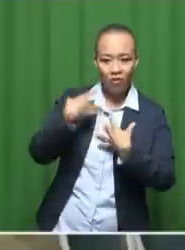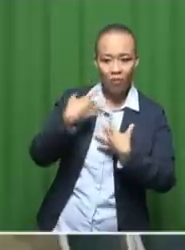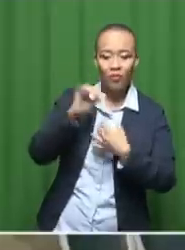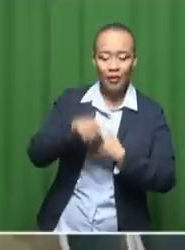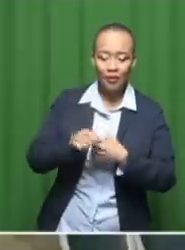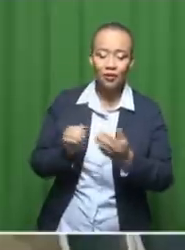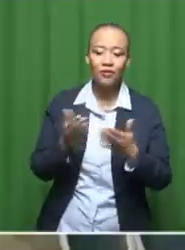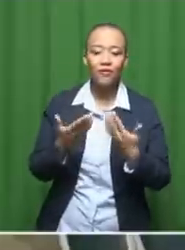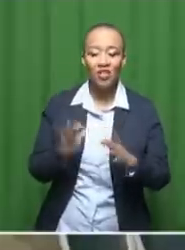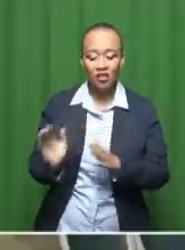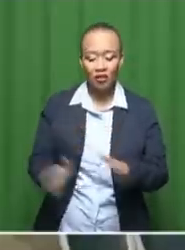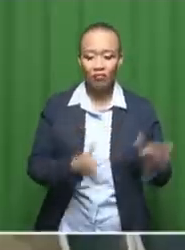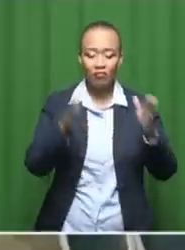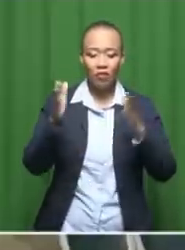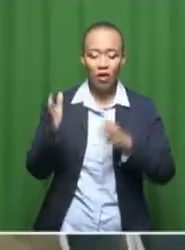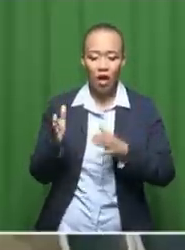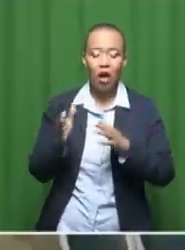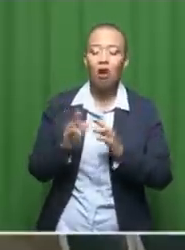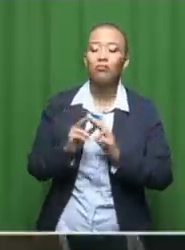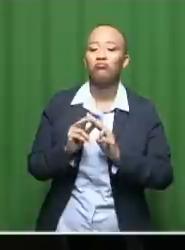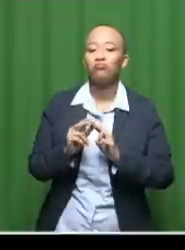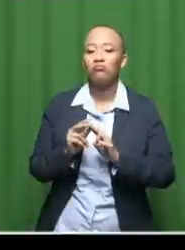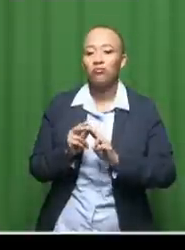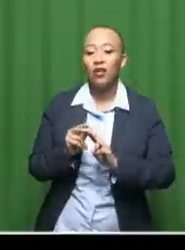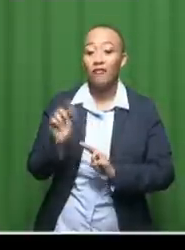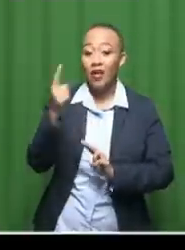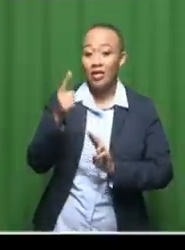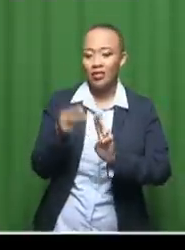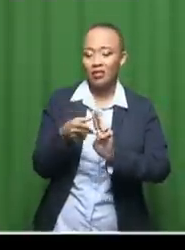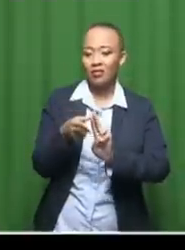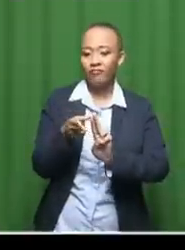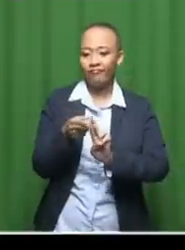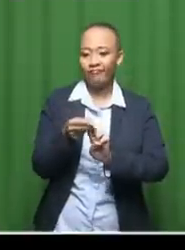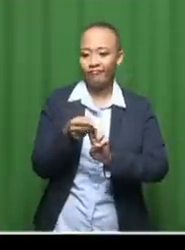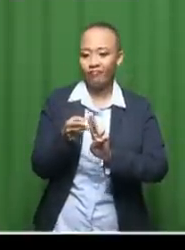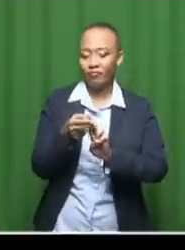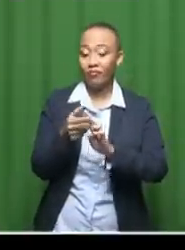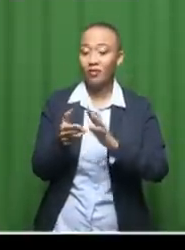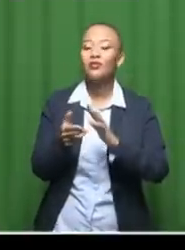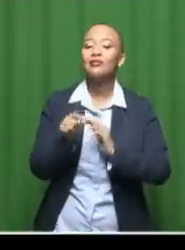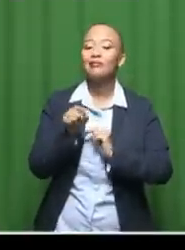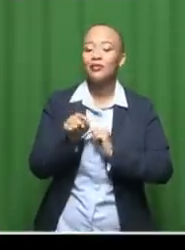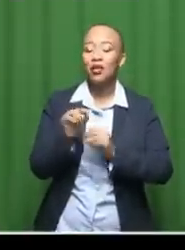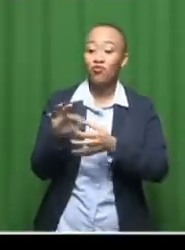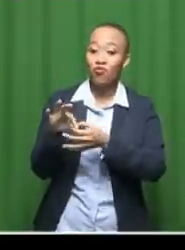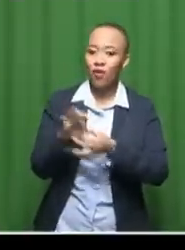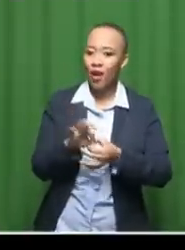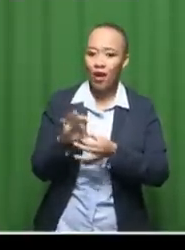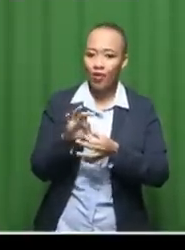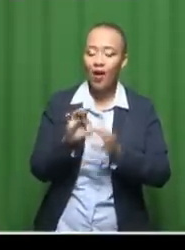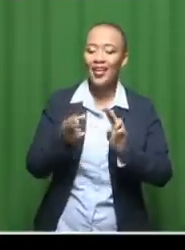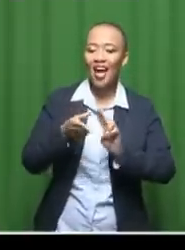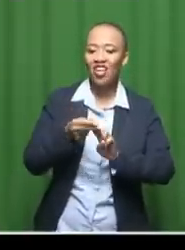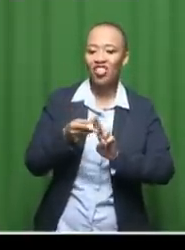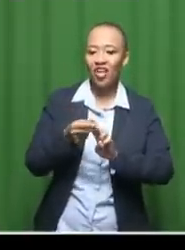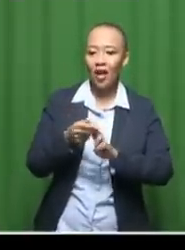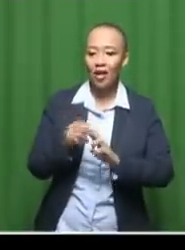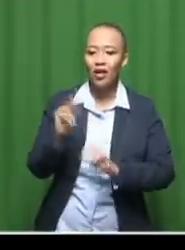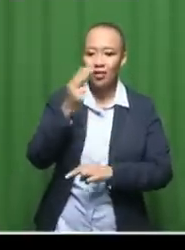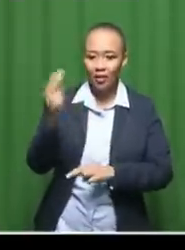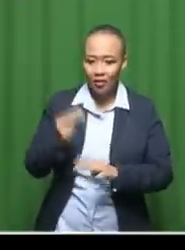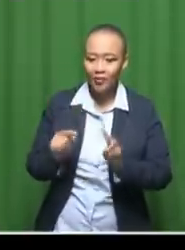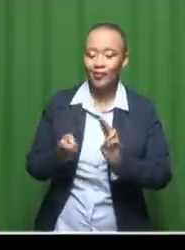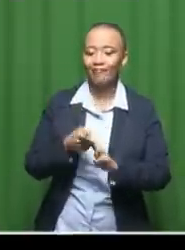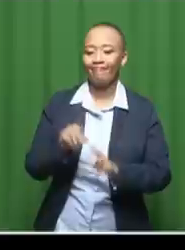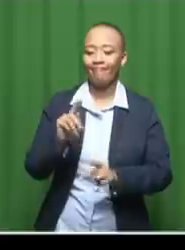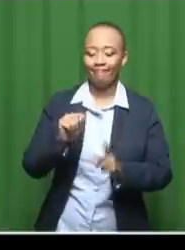Let's move on to our trending topics now. The first two of which also relate to that. Hashtag Tanzania, hashtag Tabo Besta.